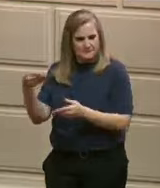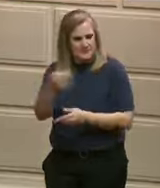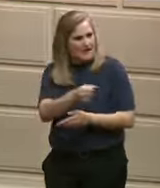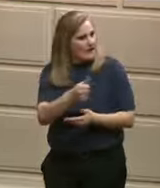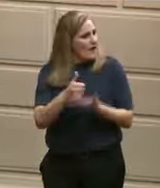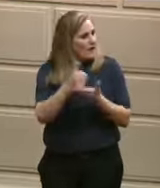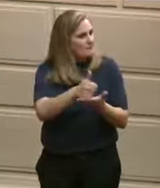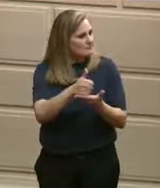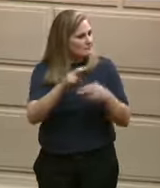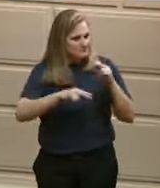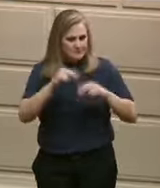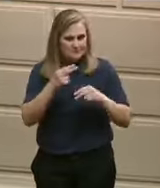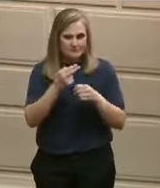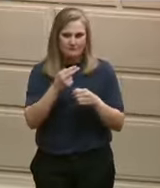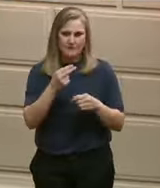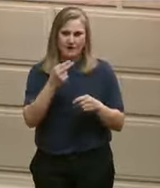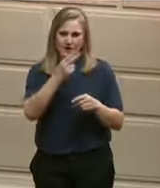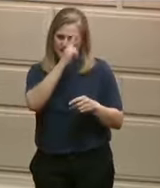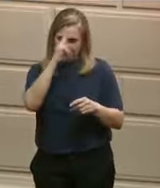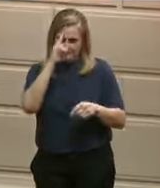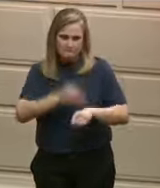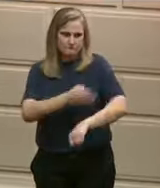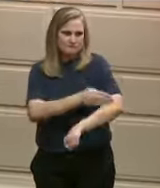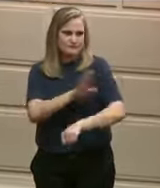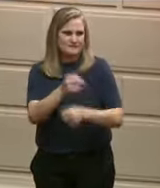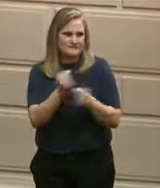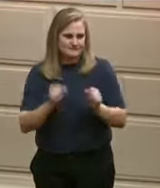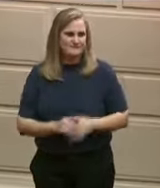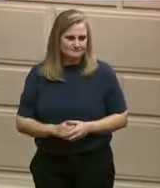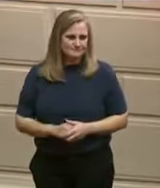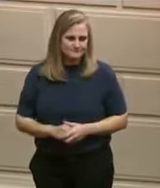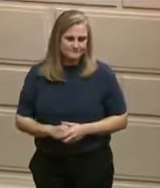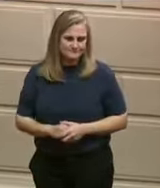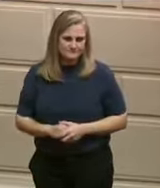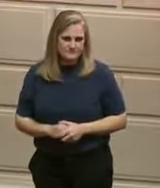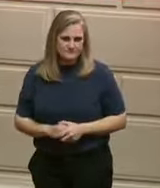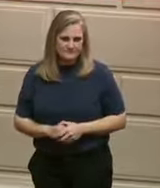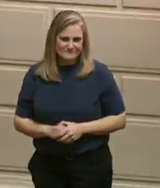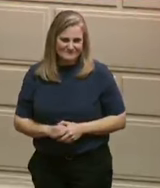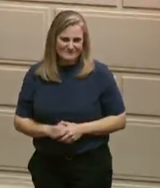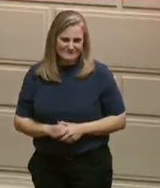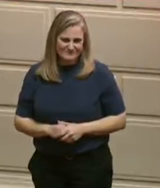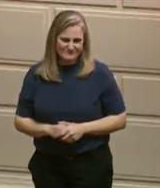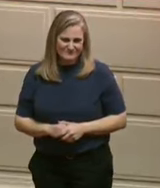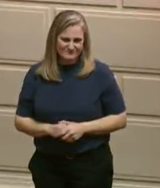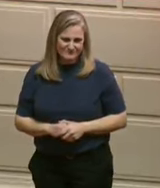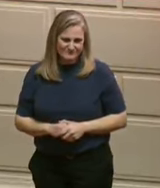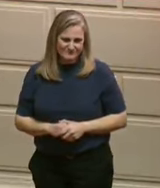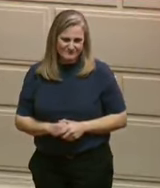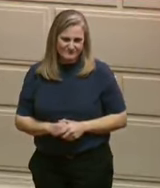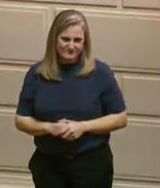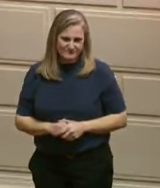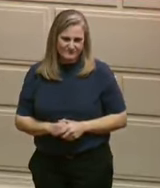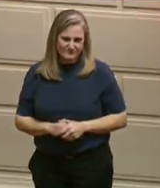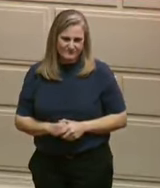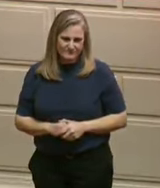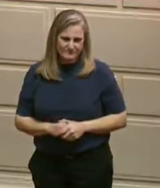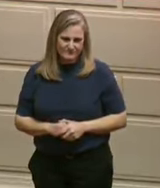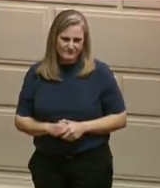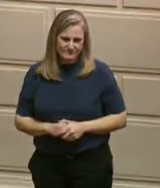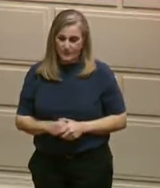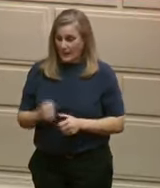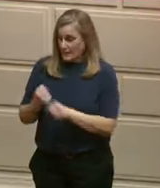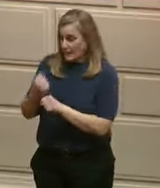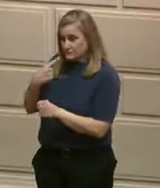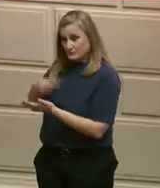The budget I proposed last year that the General Assembly passed included new state